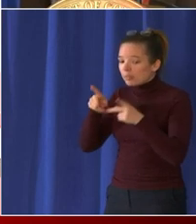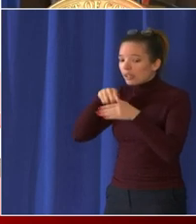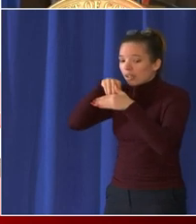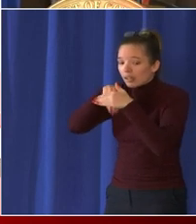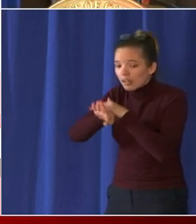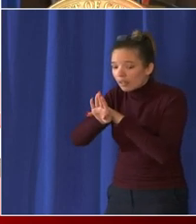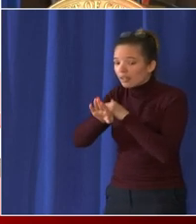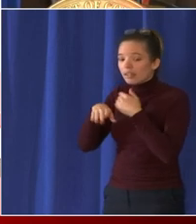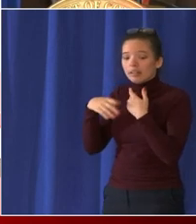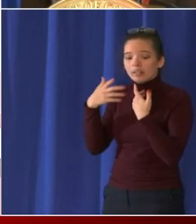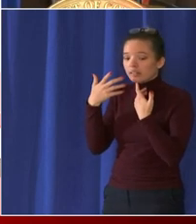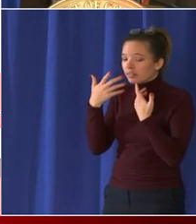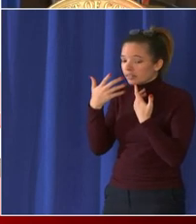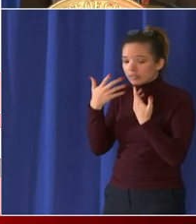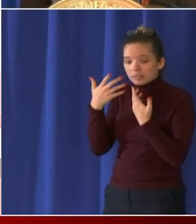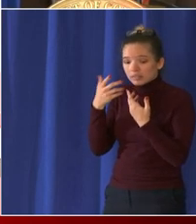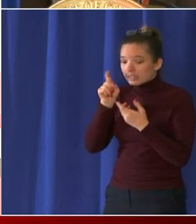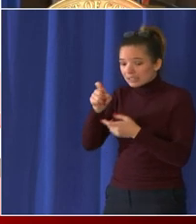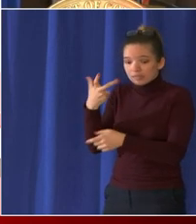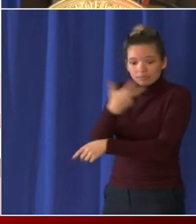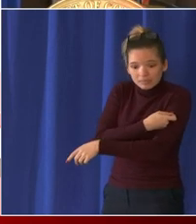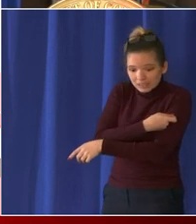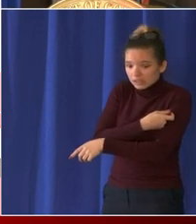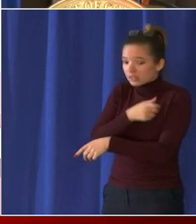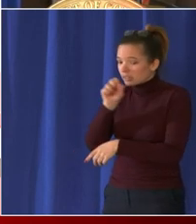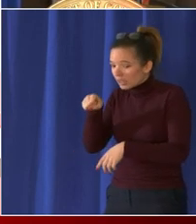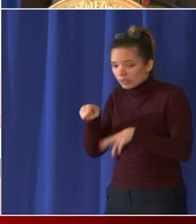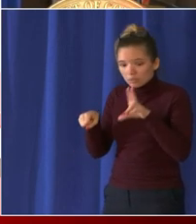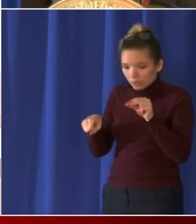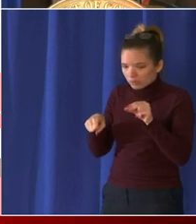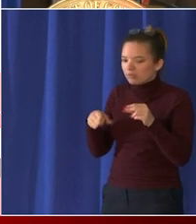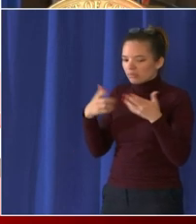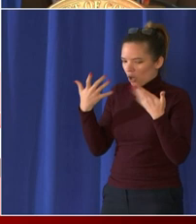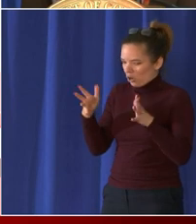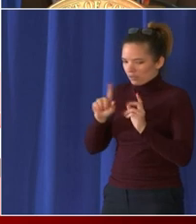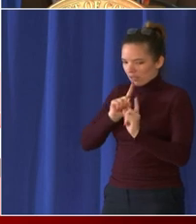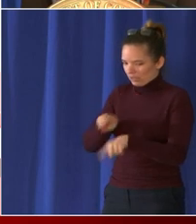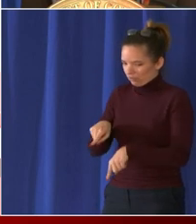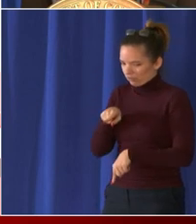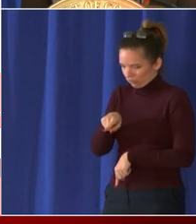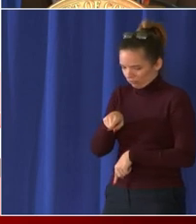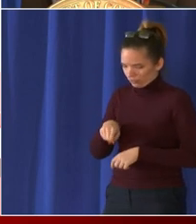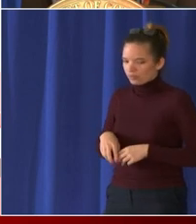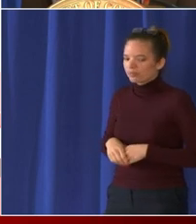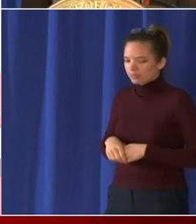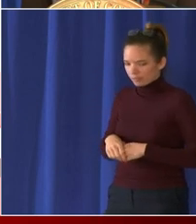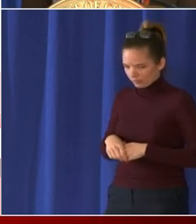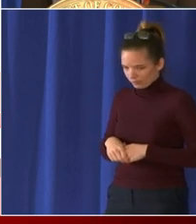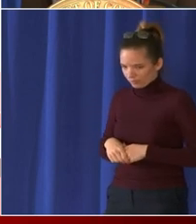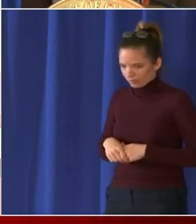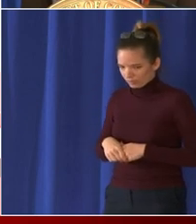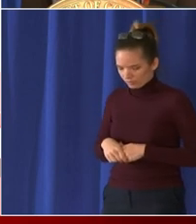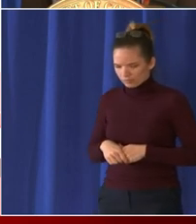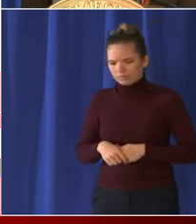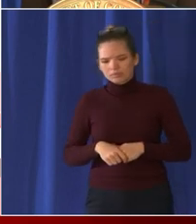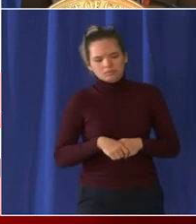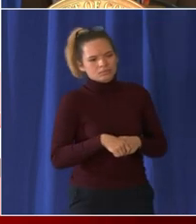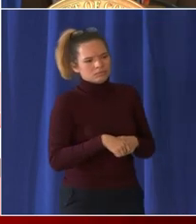so the mayor's order says they should enter they should show proof before they enter but is a little bit more